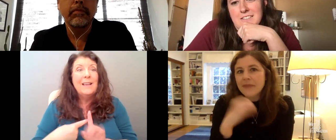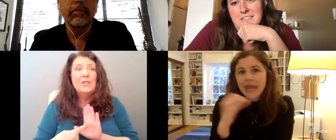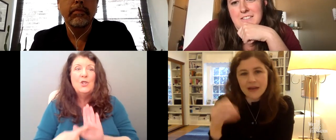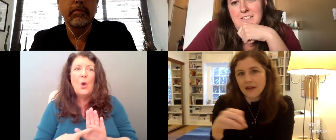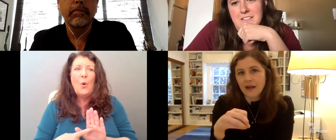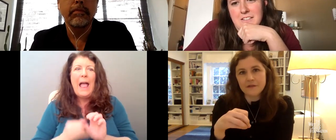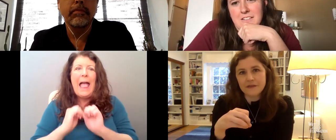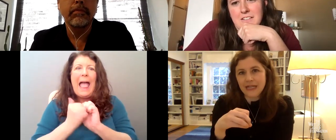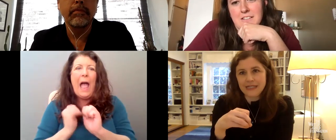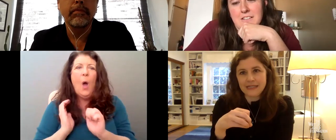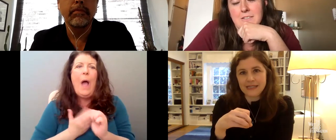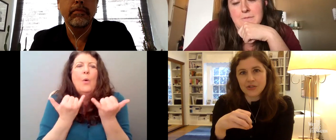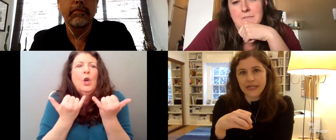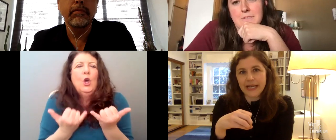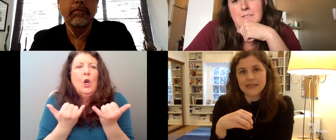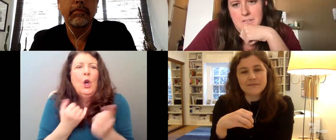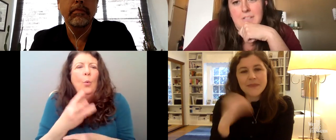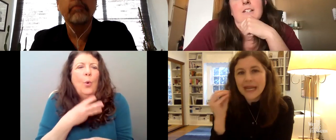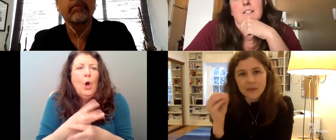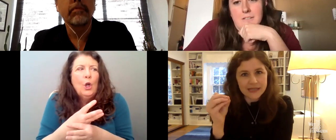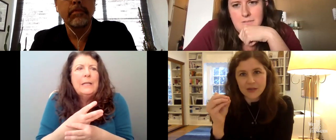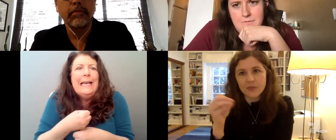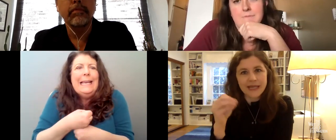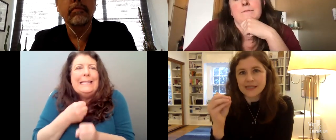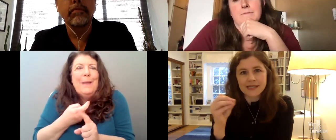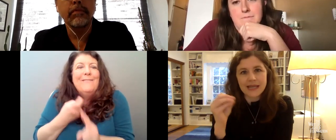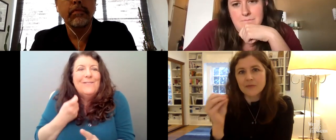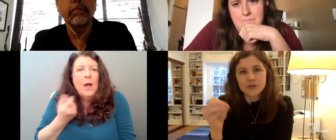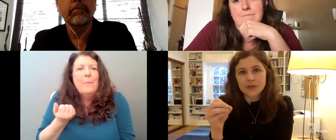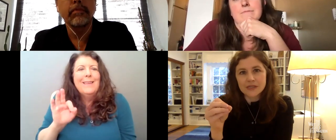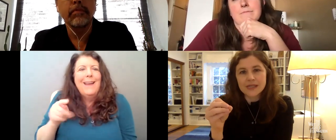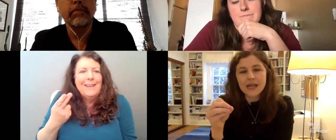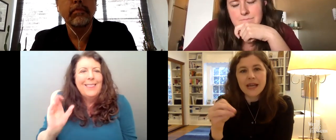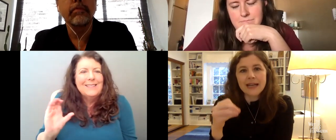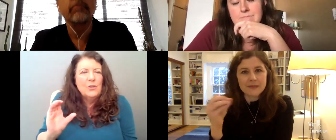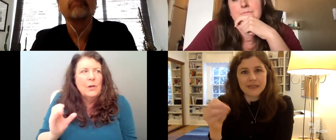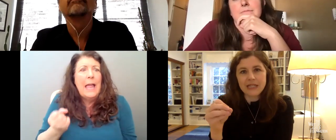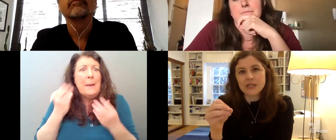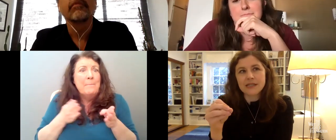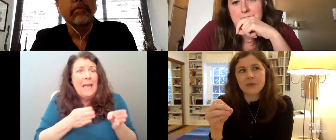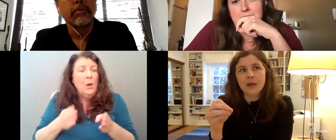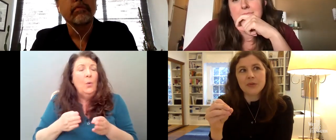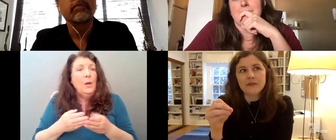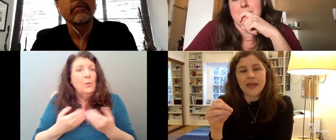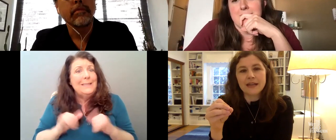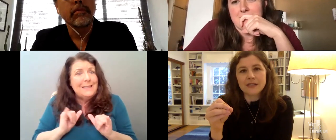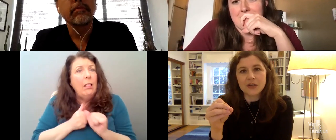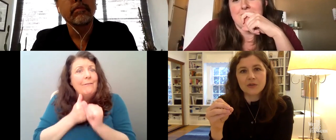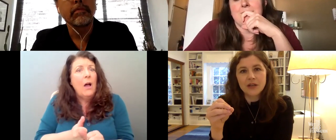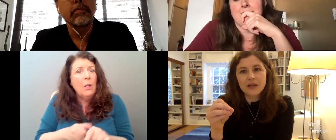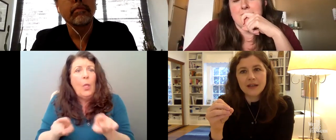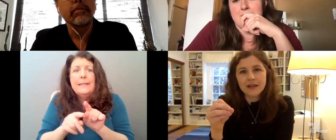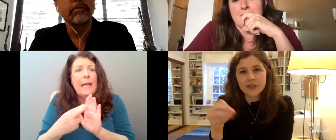is made of the 19th century and in many ways obeys the same rules and expectations that were operative then.